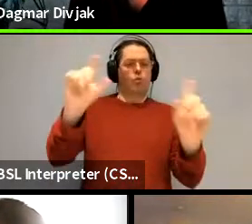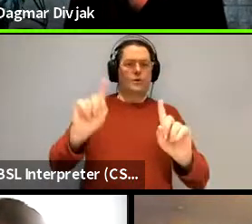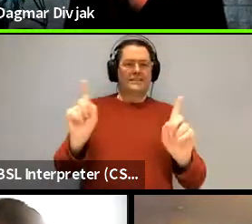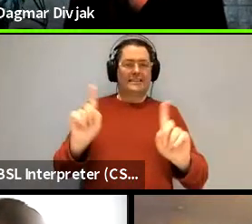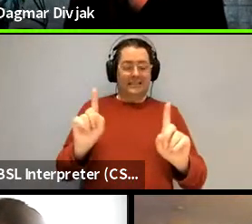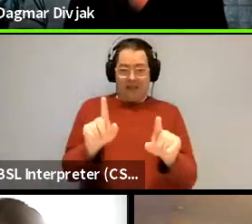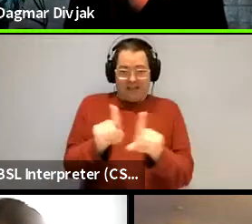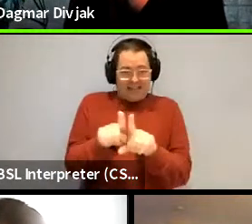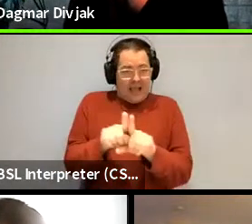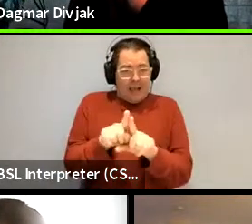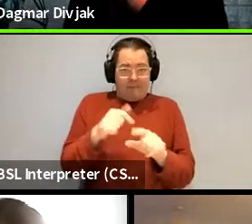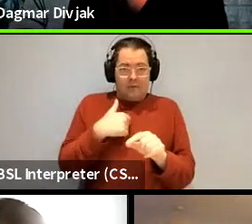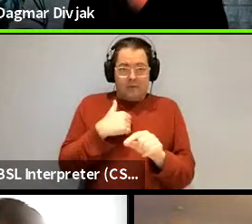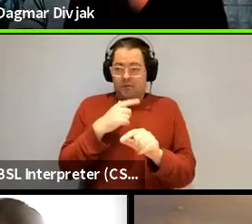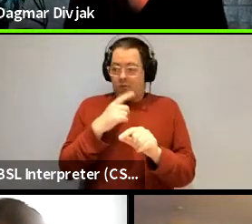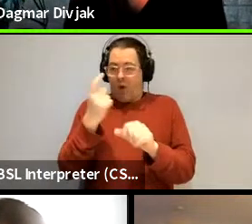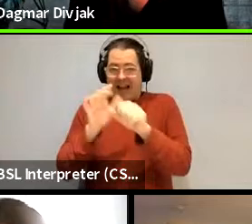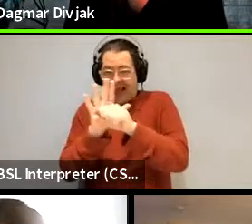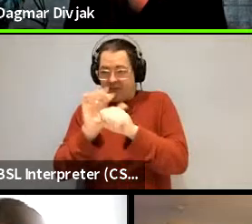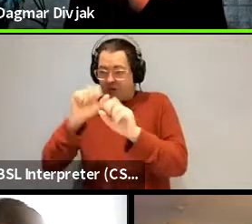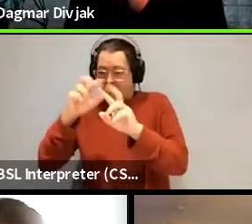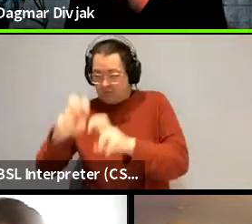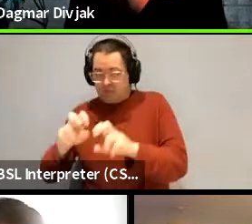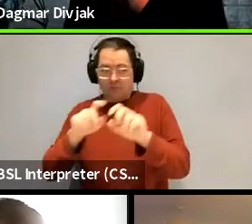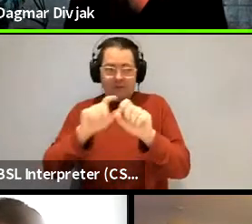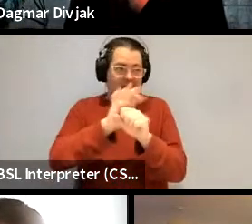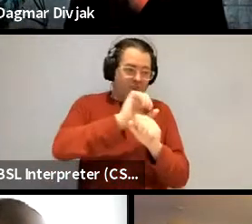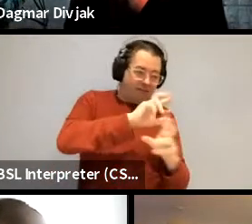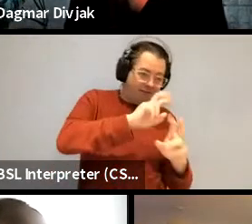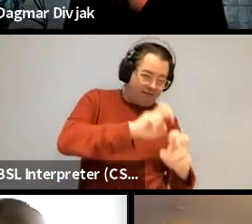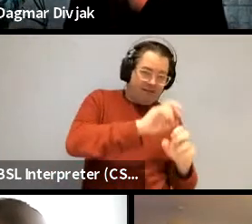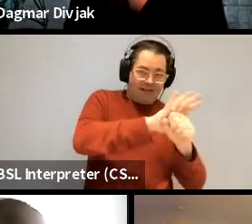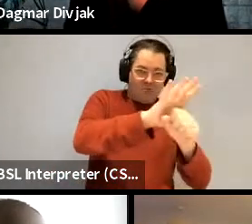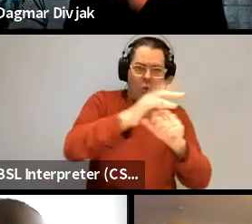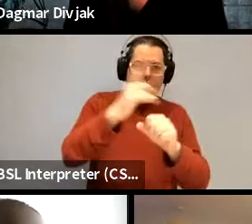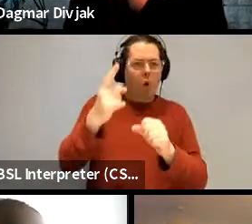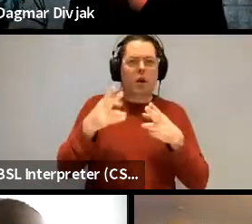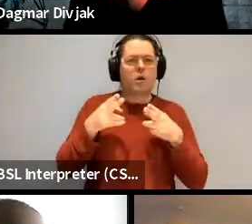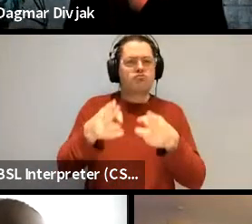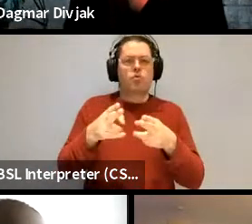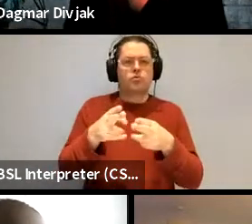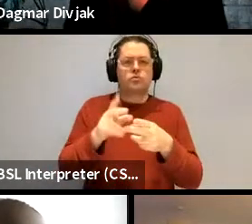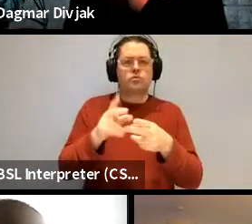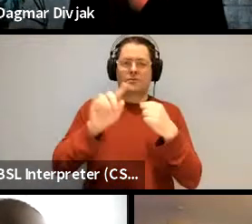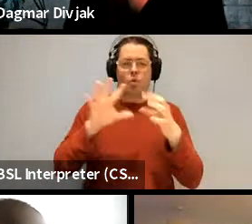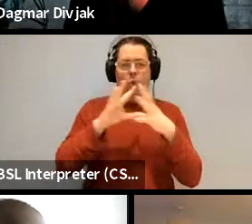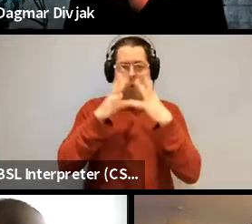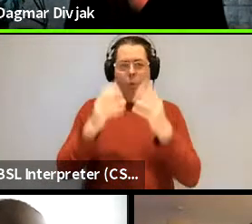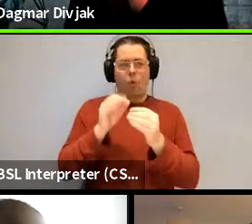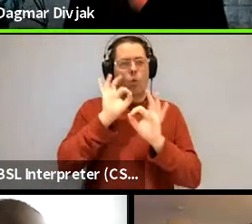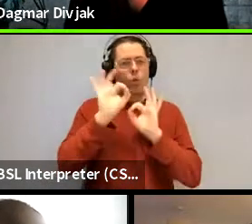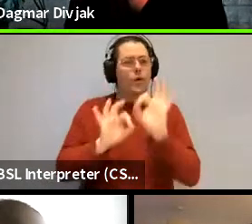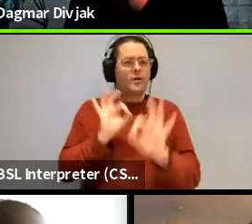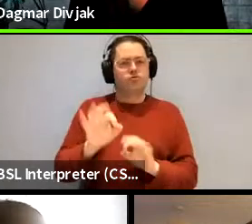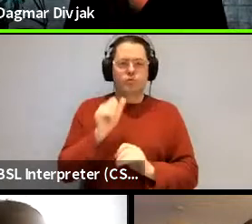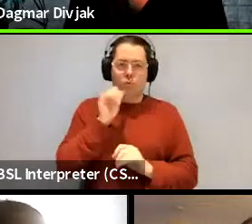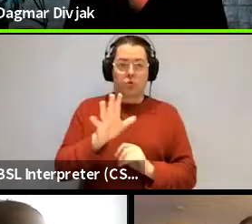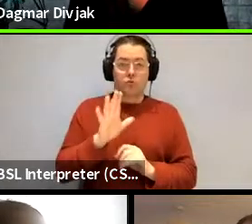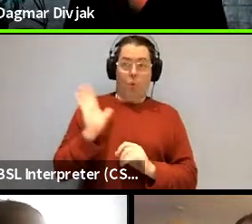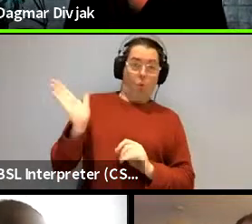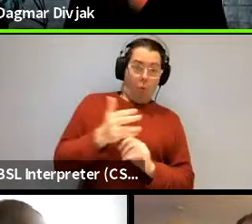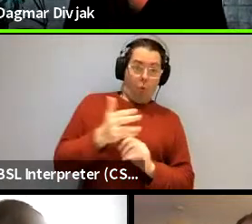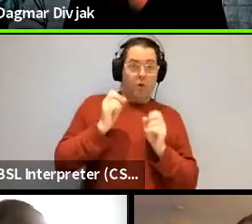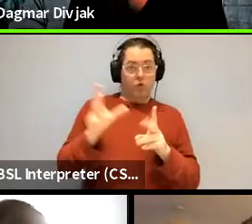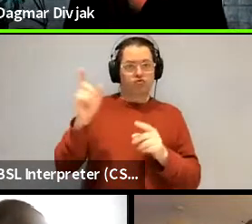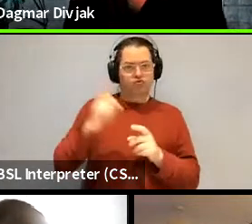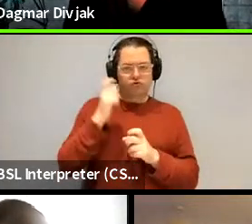think no one approach will have the ultimate answer all approaches if done conscientiously will hopefully